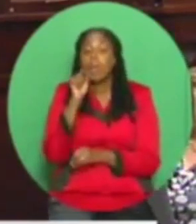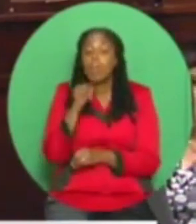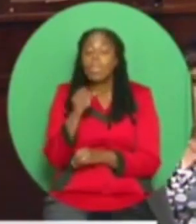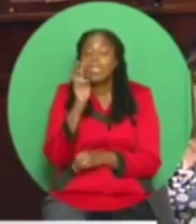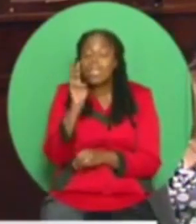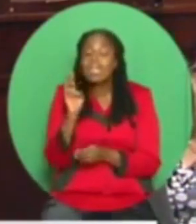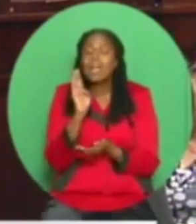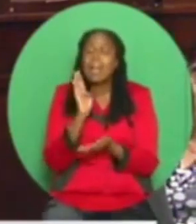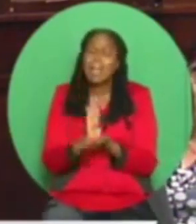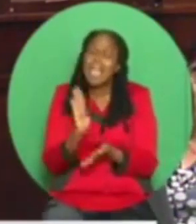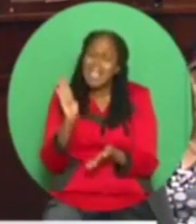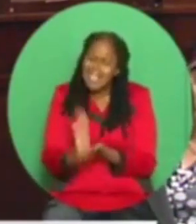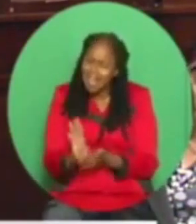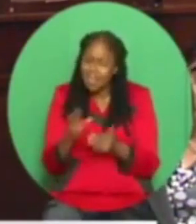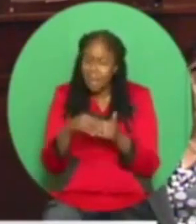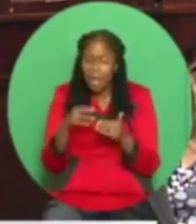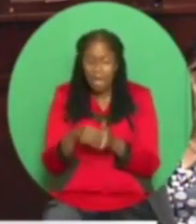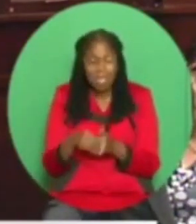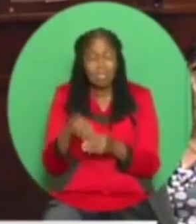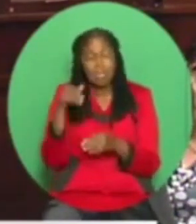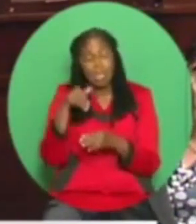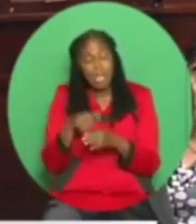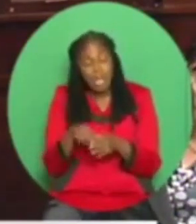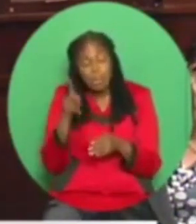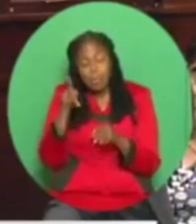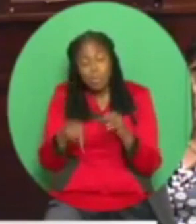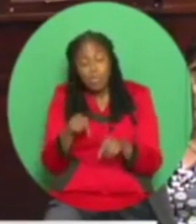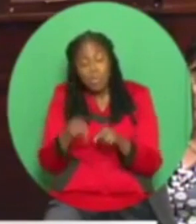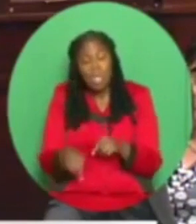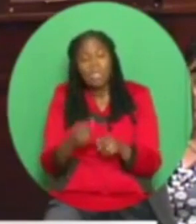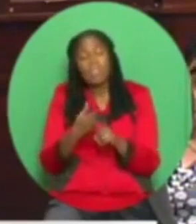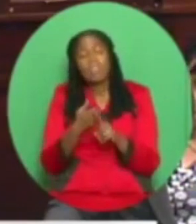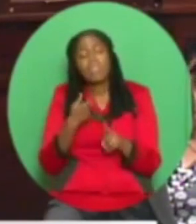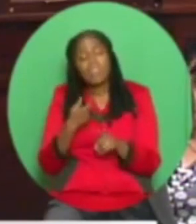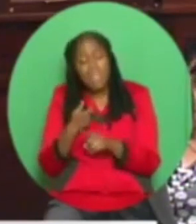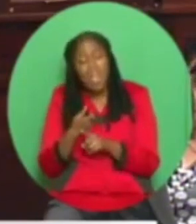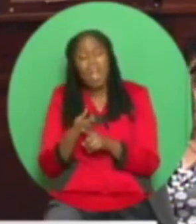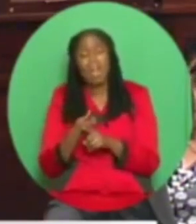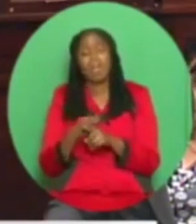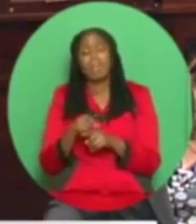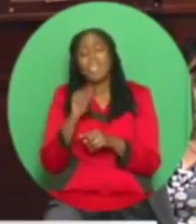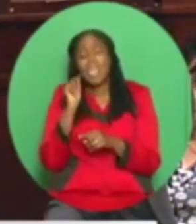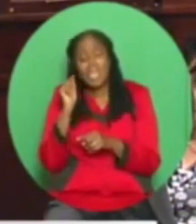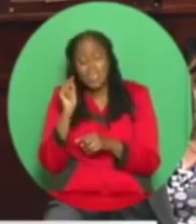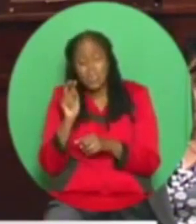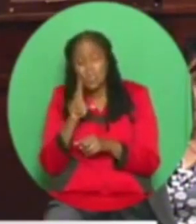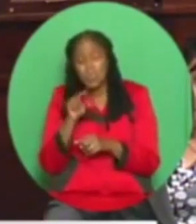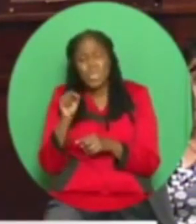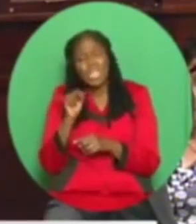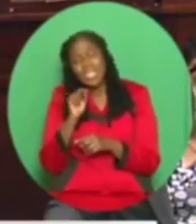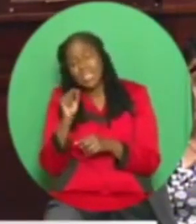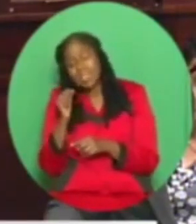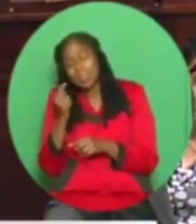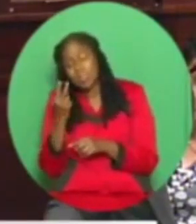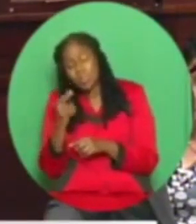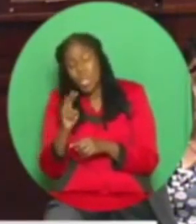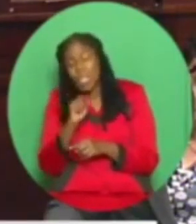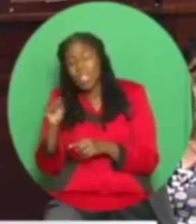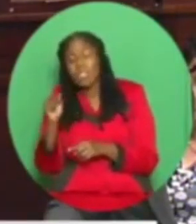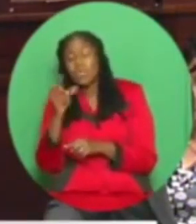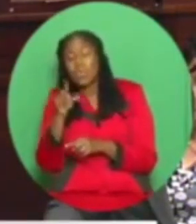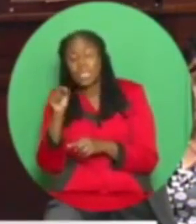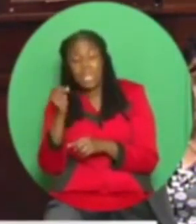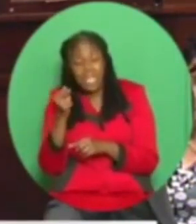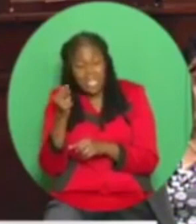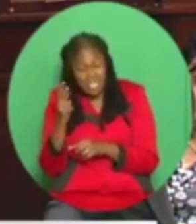between 2006 and 2013? $1.6 billion invested, and today they